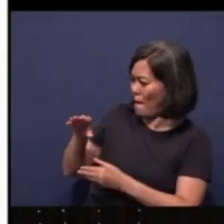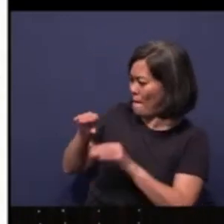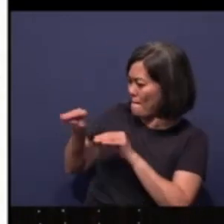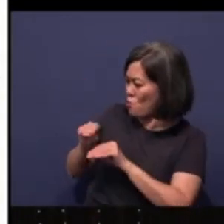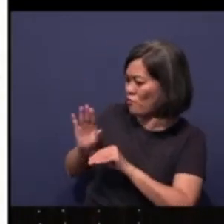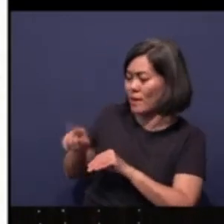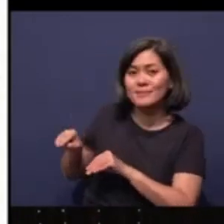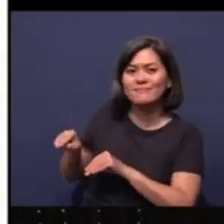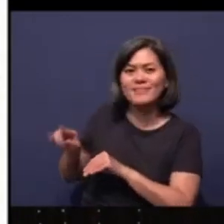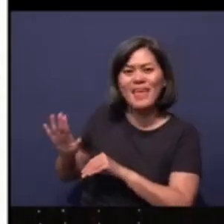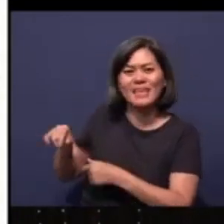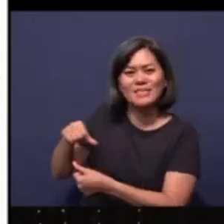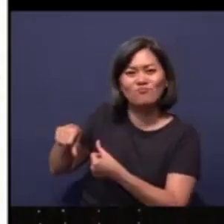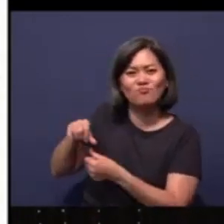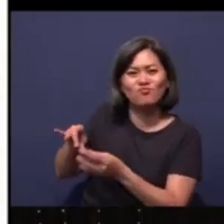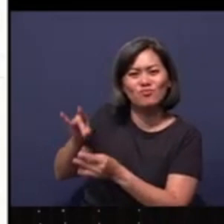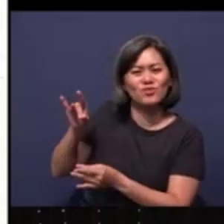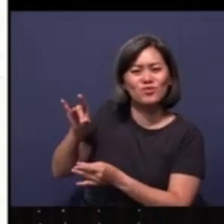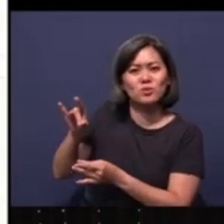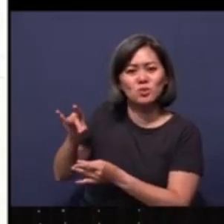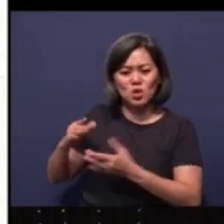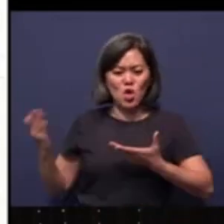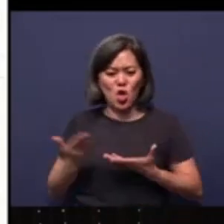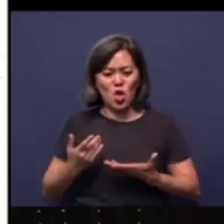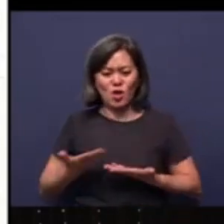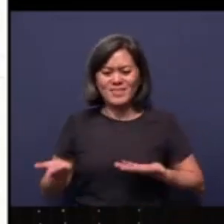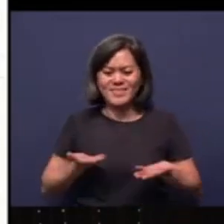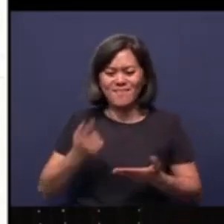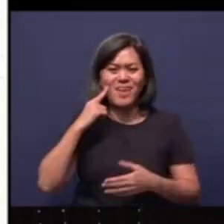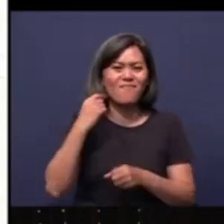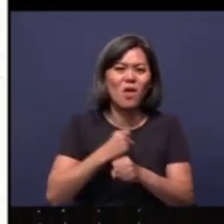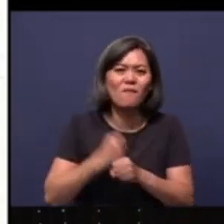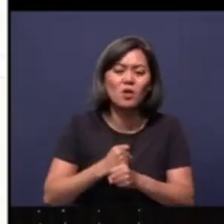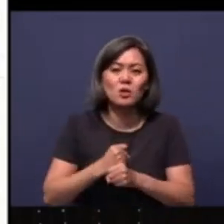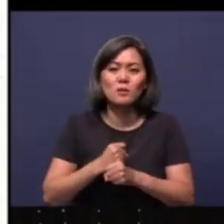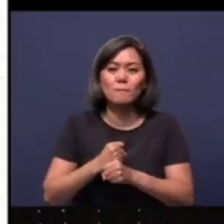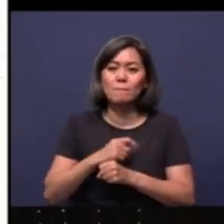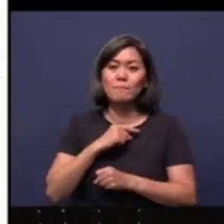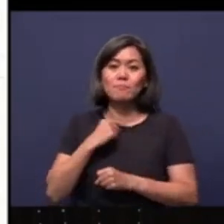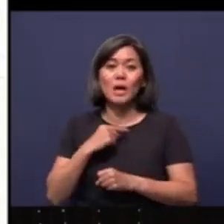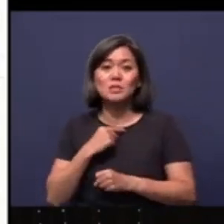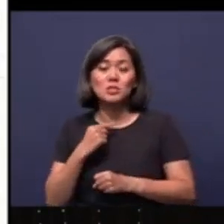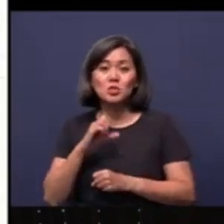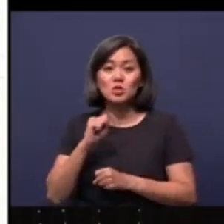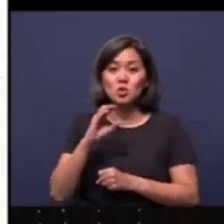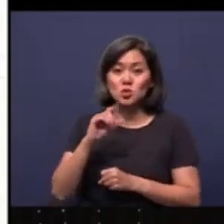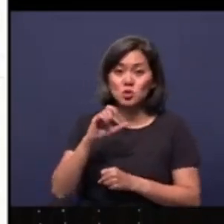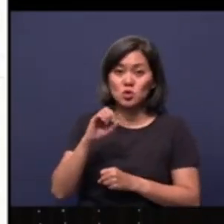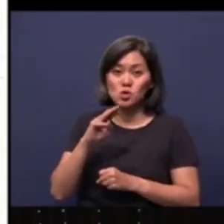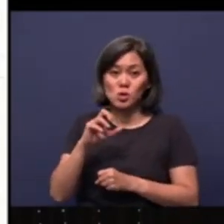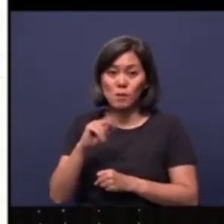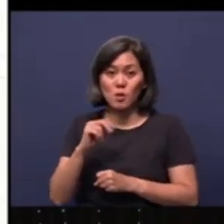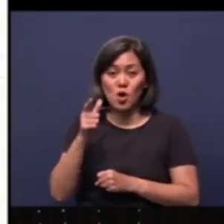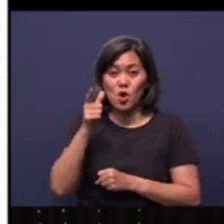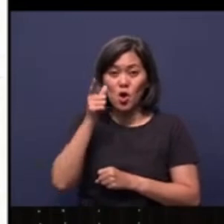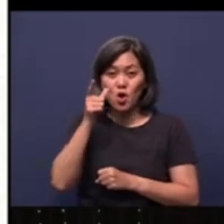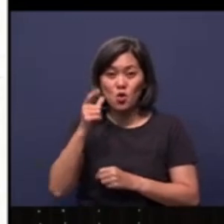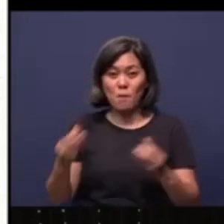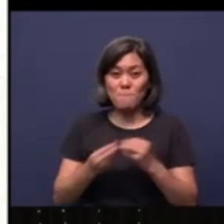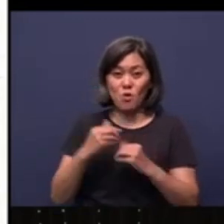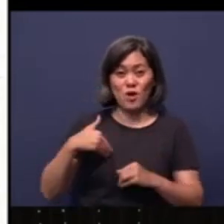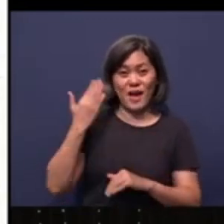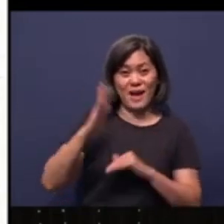spirit such that he has been here serving so faithfully. Pastor Solomon looks younger than me because he's got more hair.